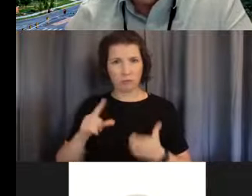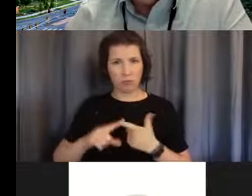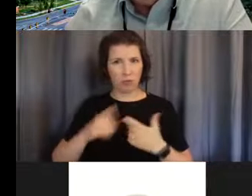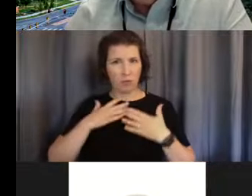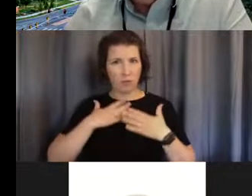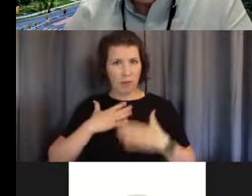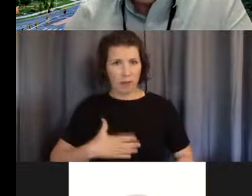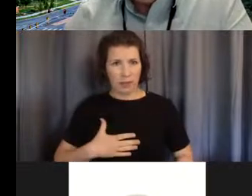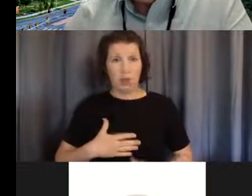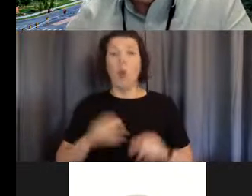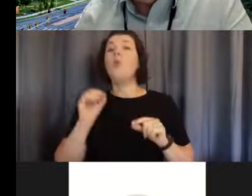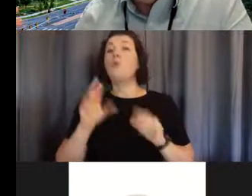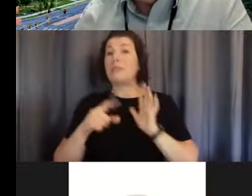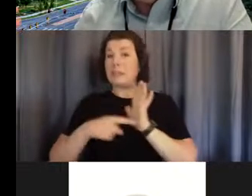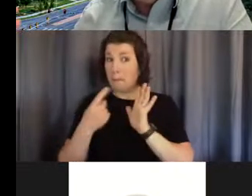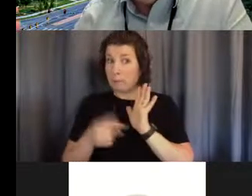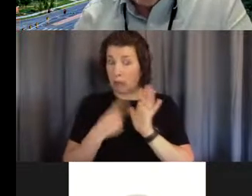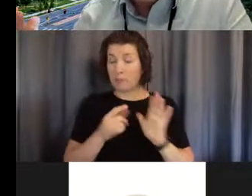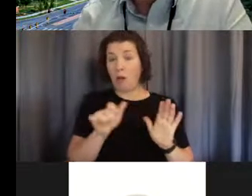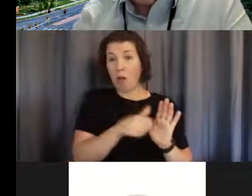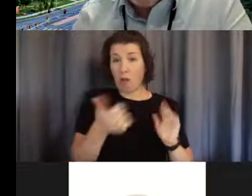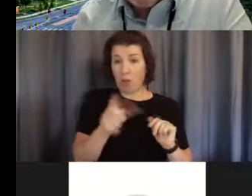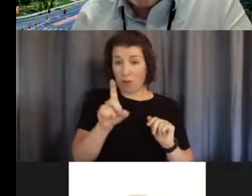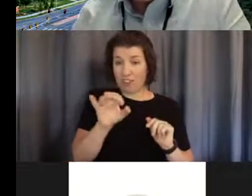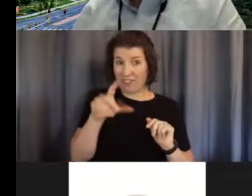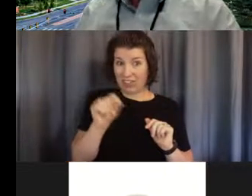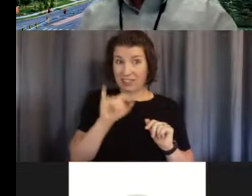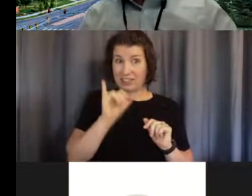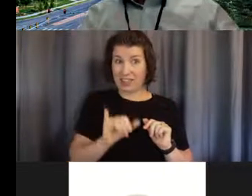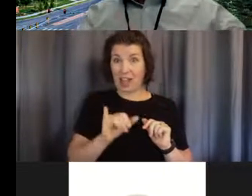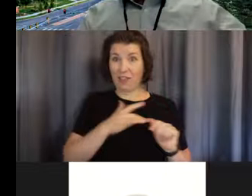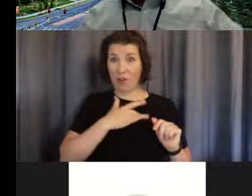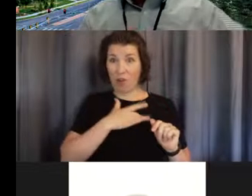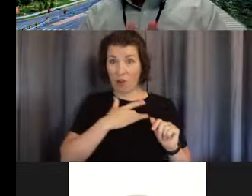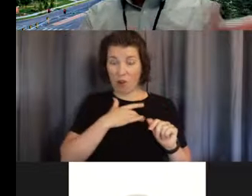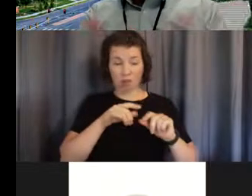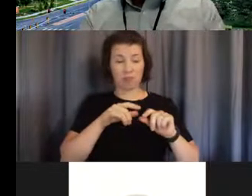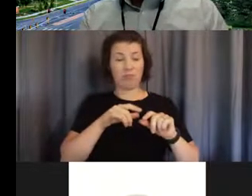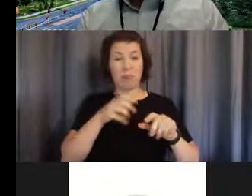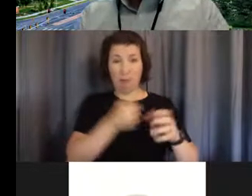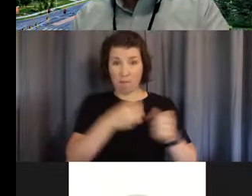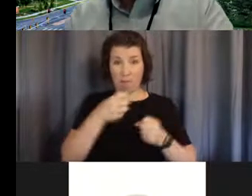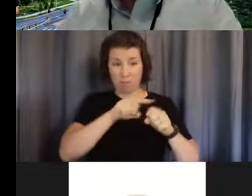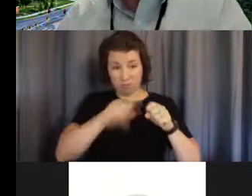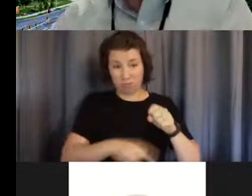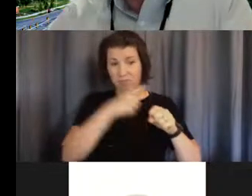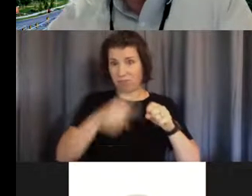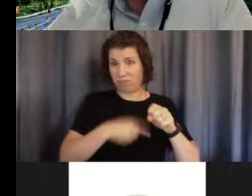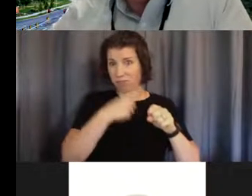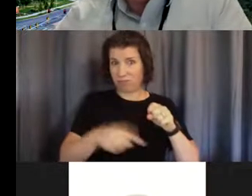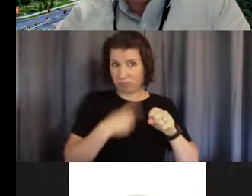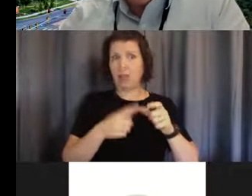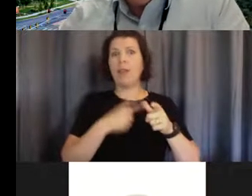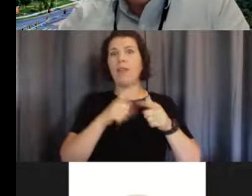circle, which means that the heart has to pump a lot faster just to get its lower percentage of blood out to the